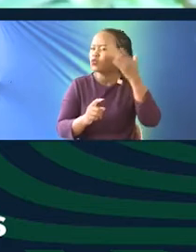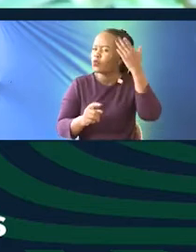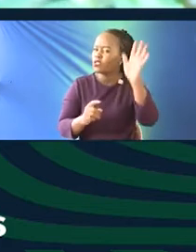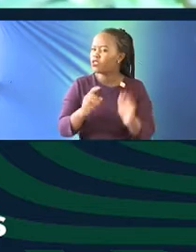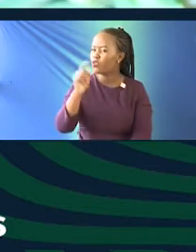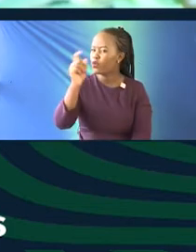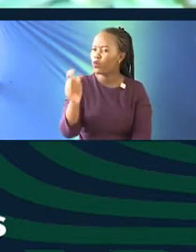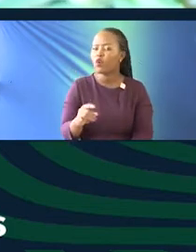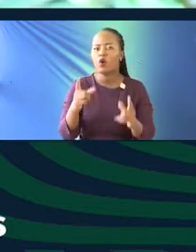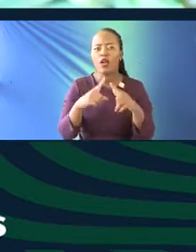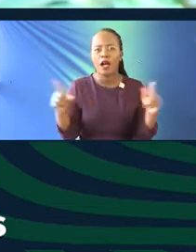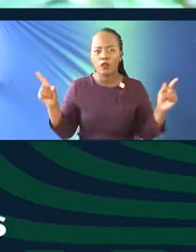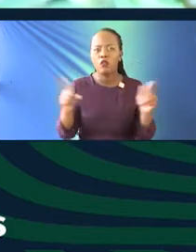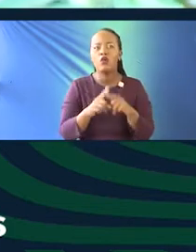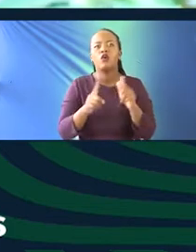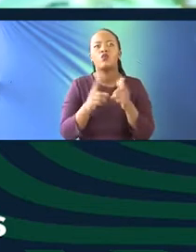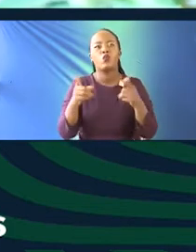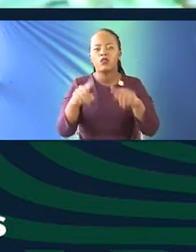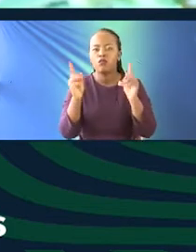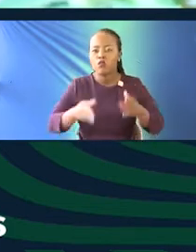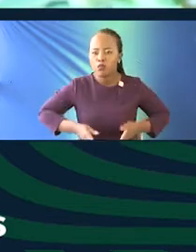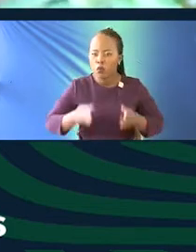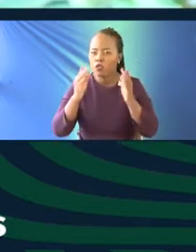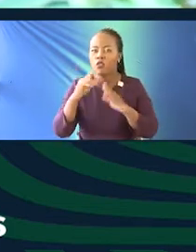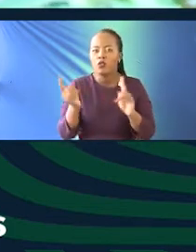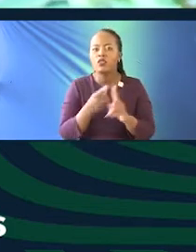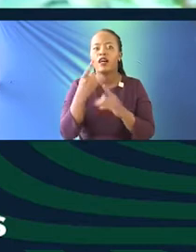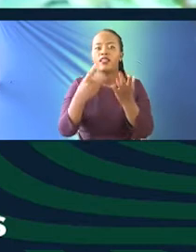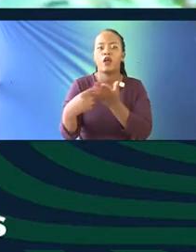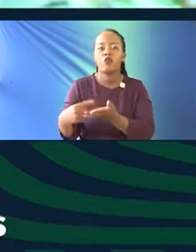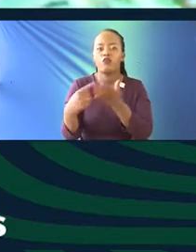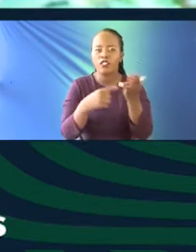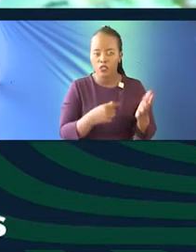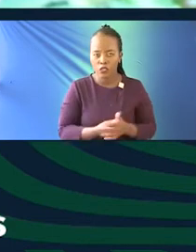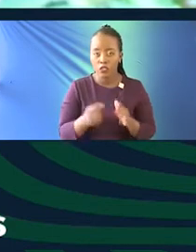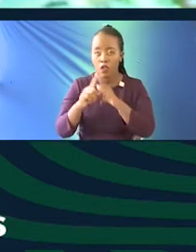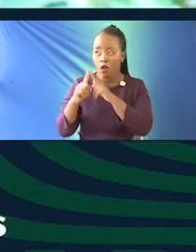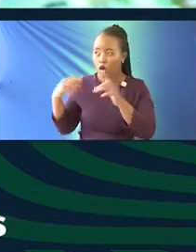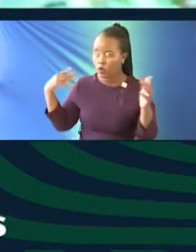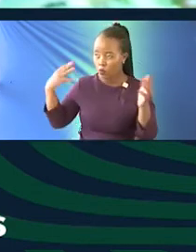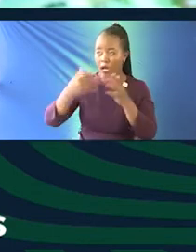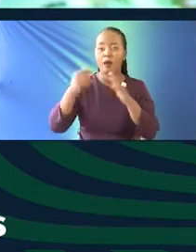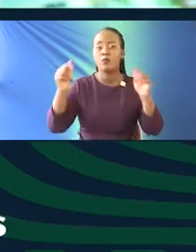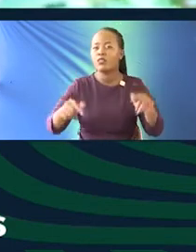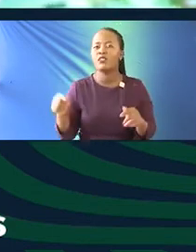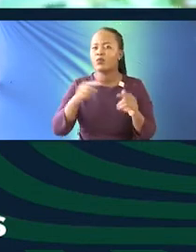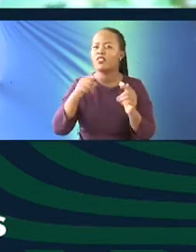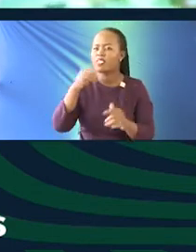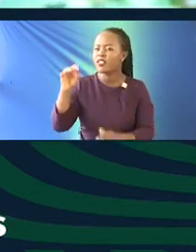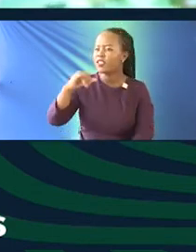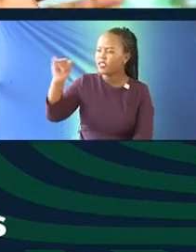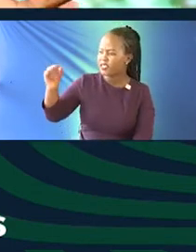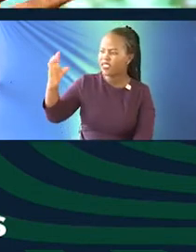enough to start a conversation about JC. And up to today, we swear by JC. And this stranger just arrived